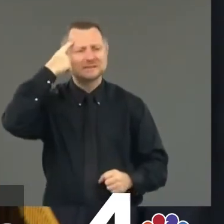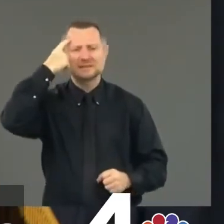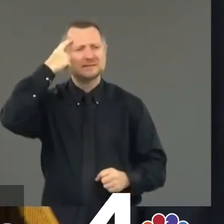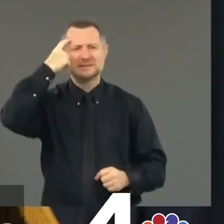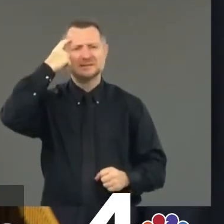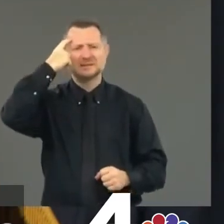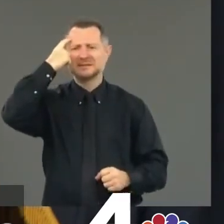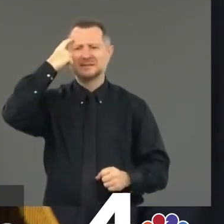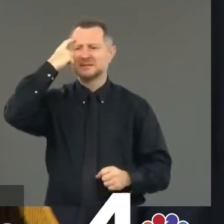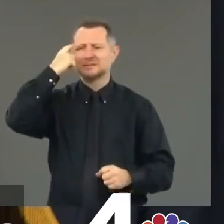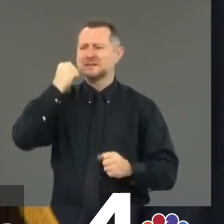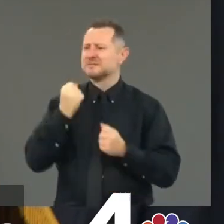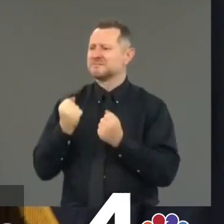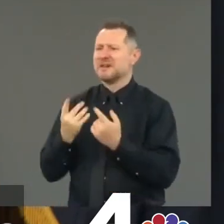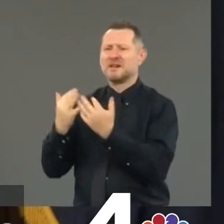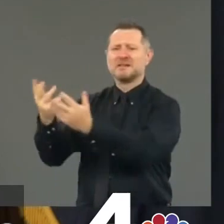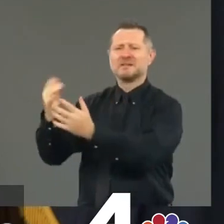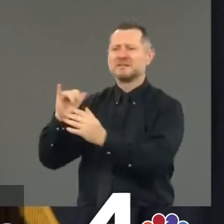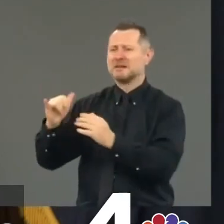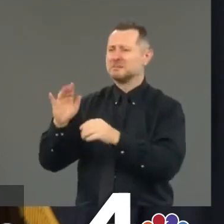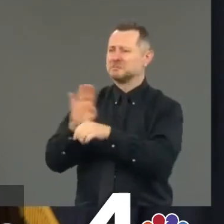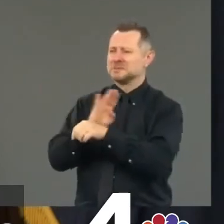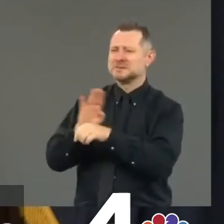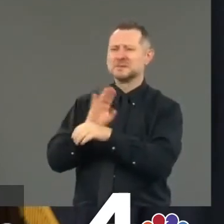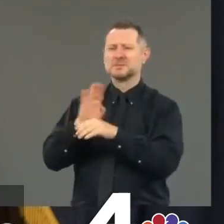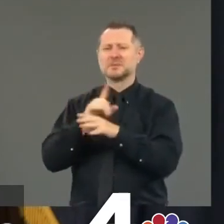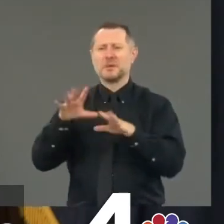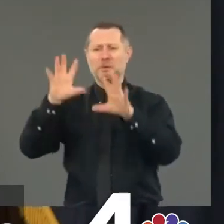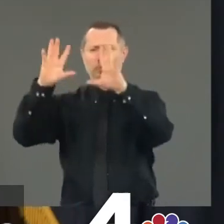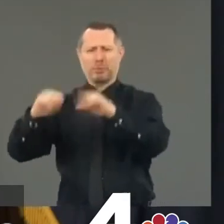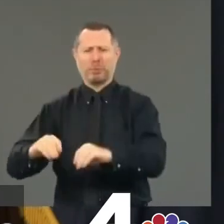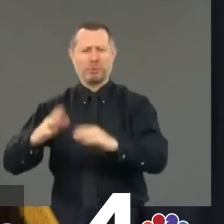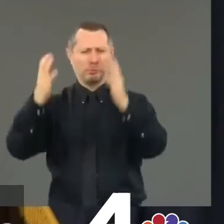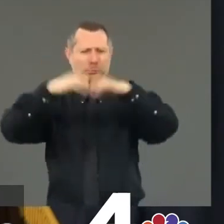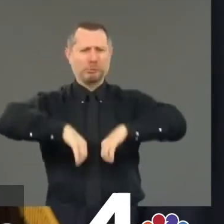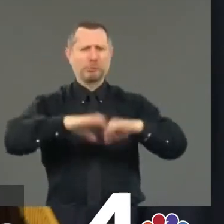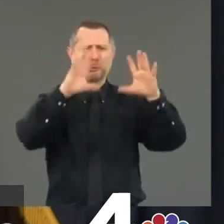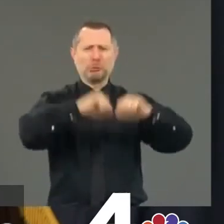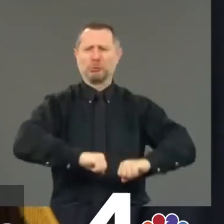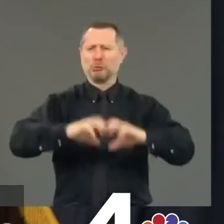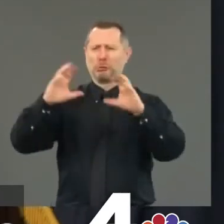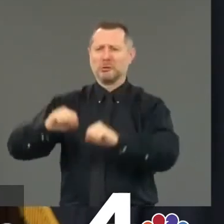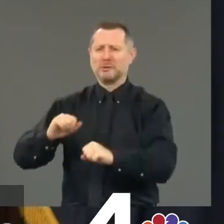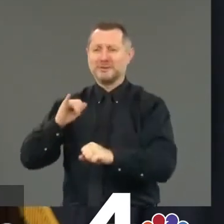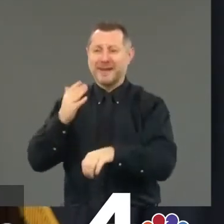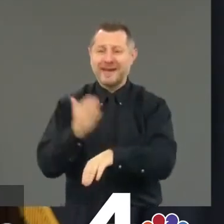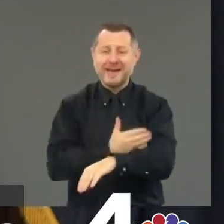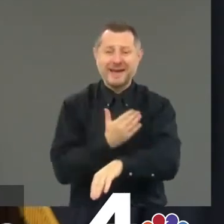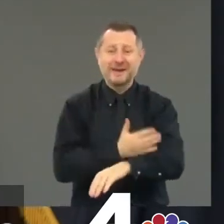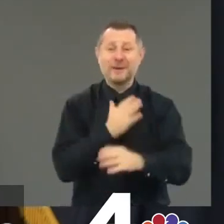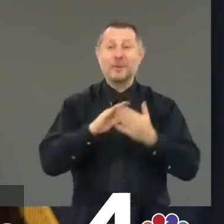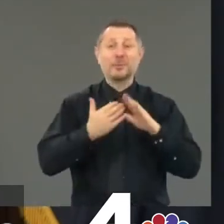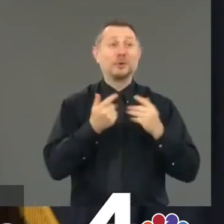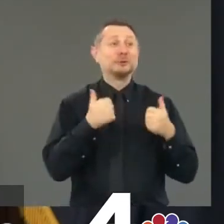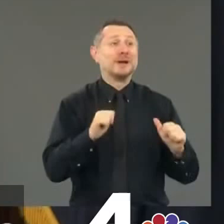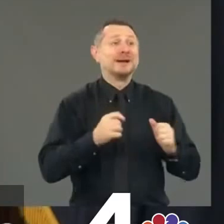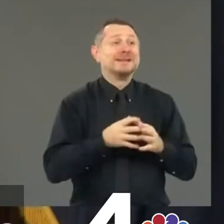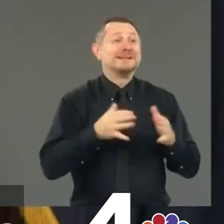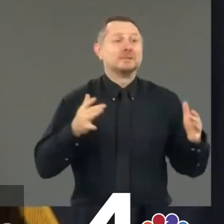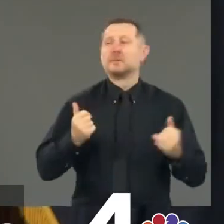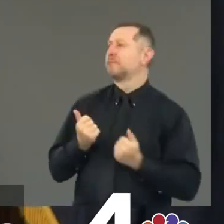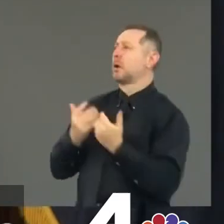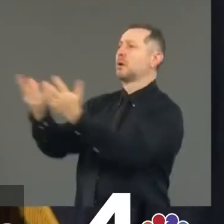own struggling businesses, people who are trying to bring back the community never makes sense. It